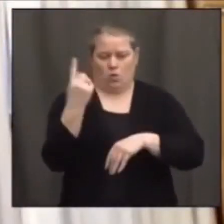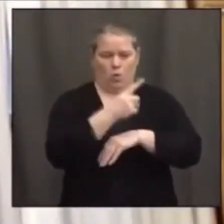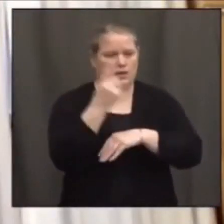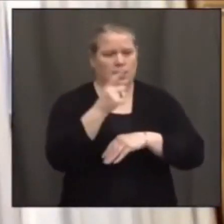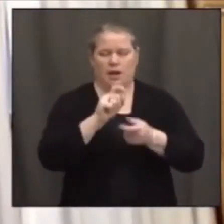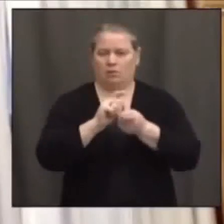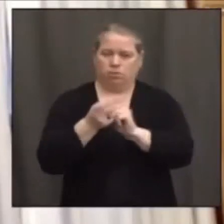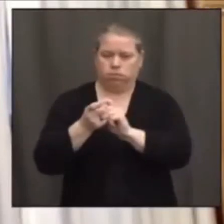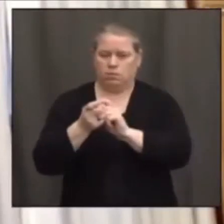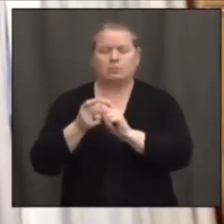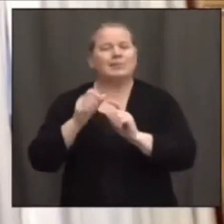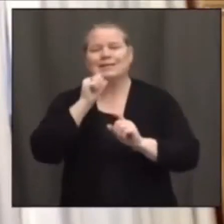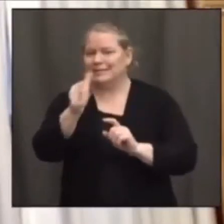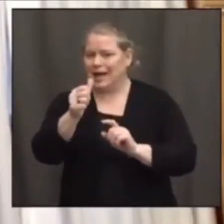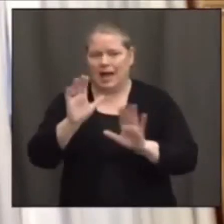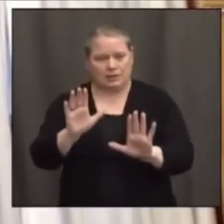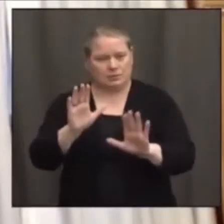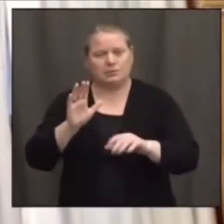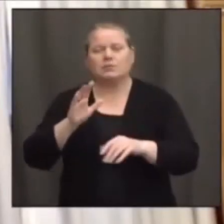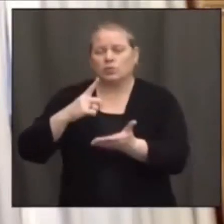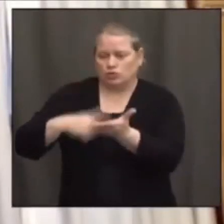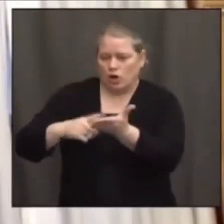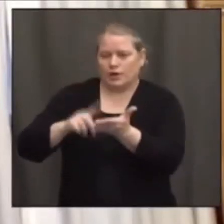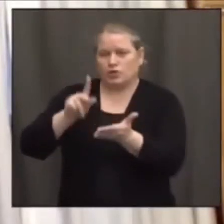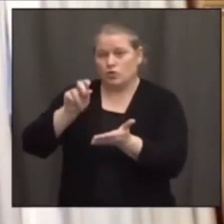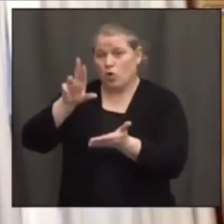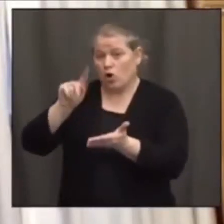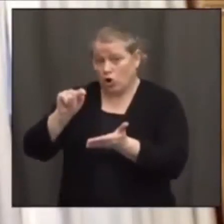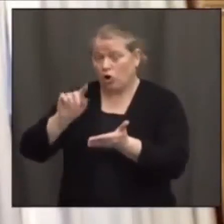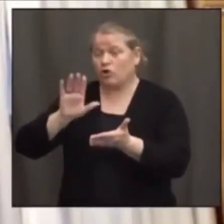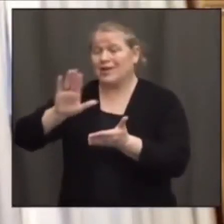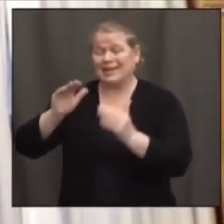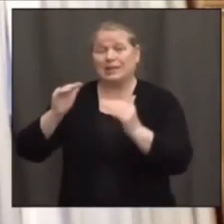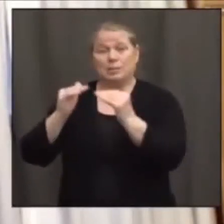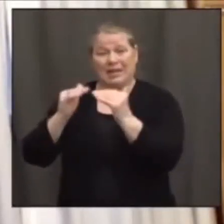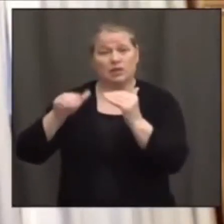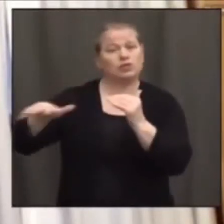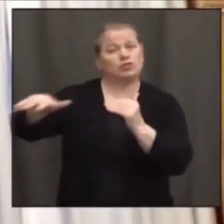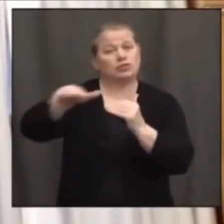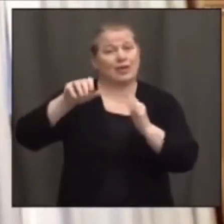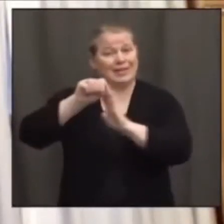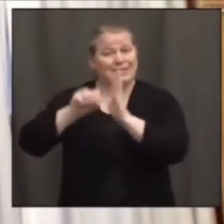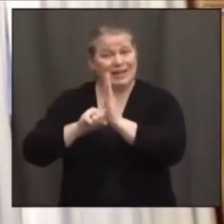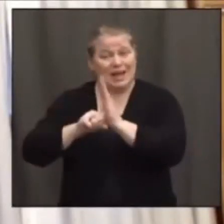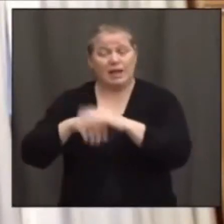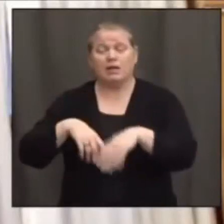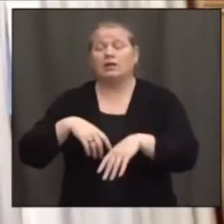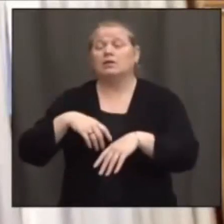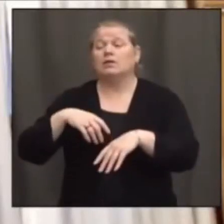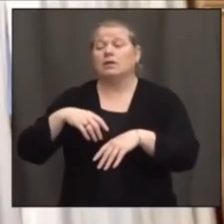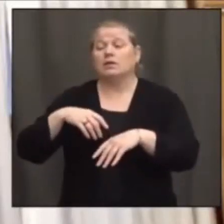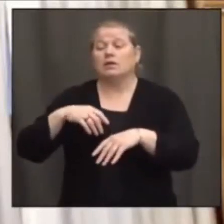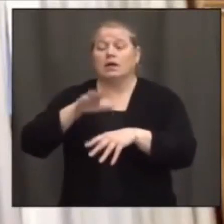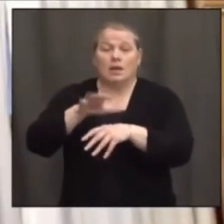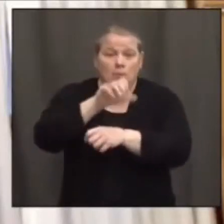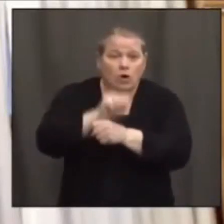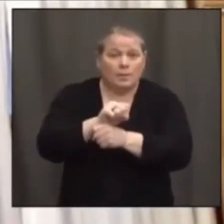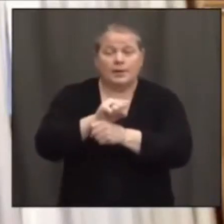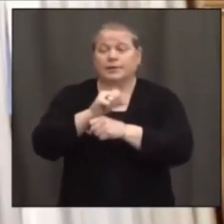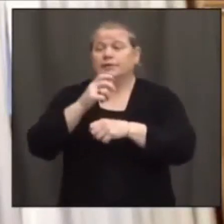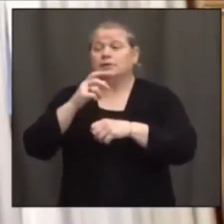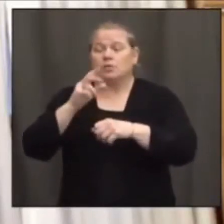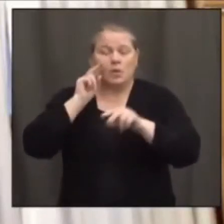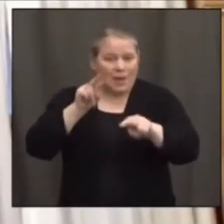is we're talking to Kurt and his peers around the state. We're monitoring the reservations and the appointments, and as soon as we start to see any slack